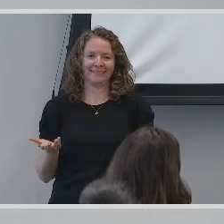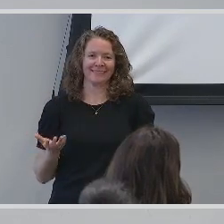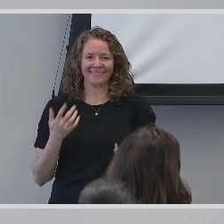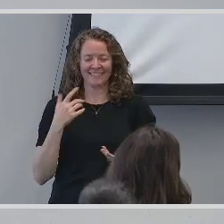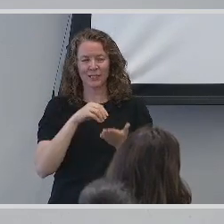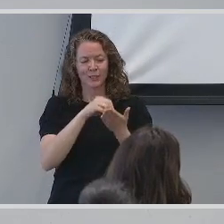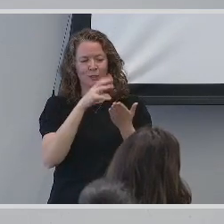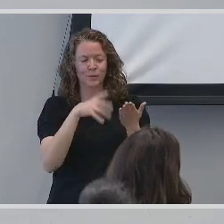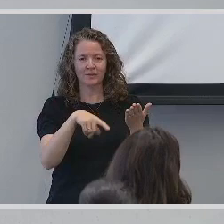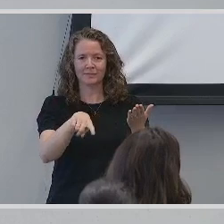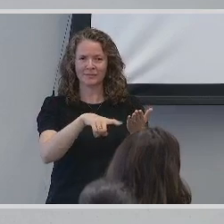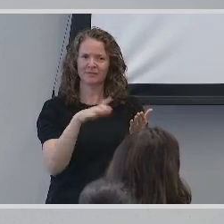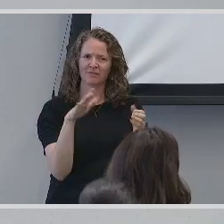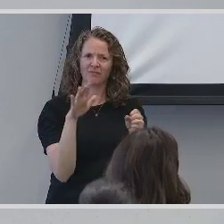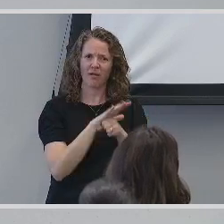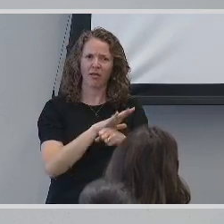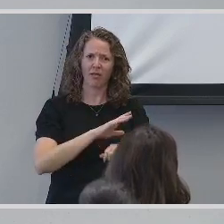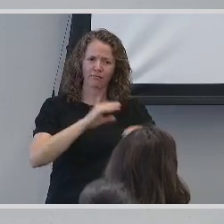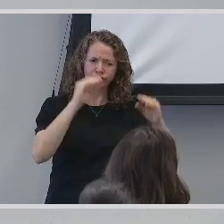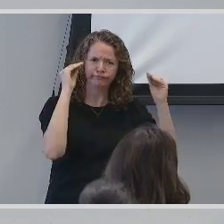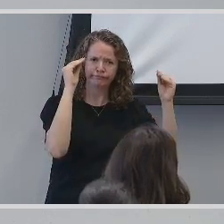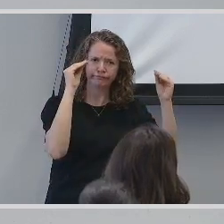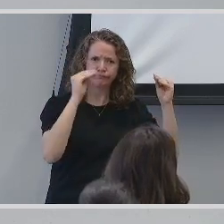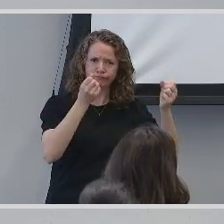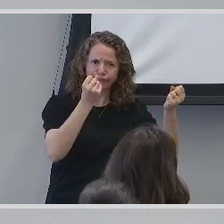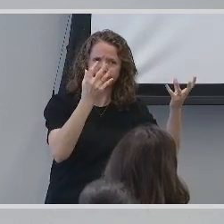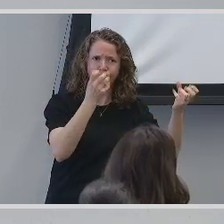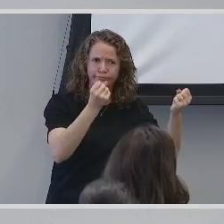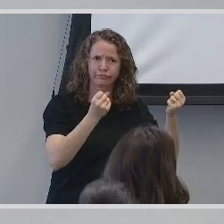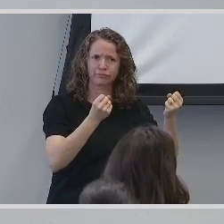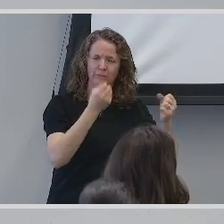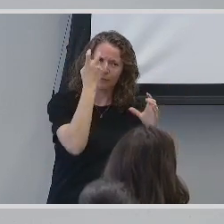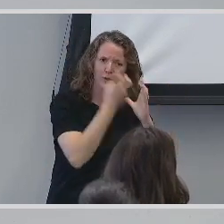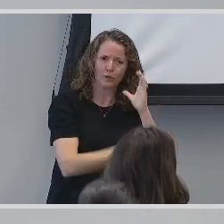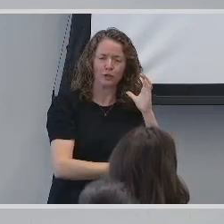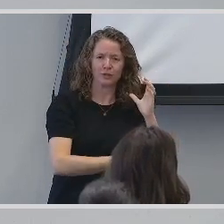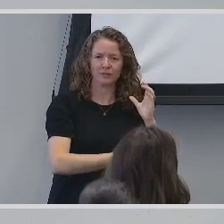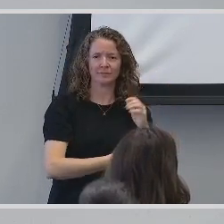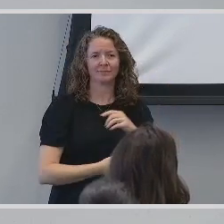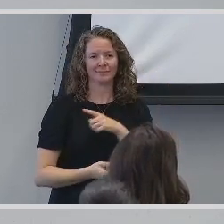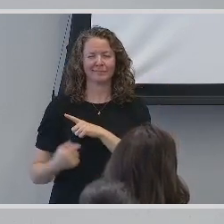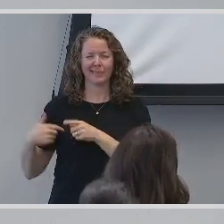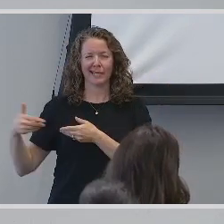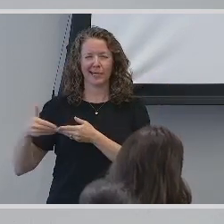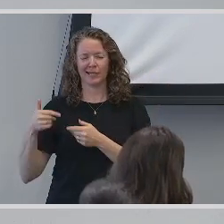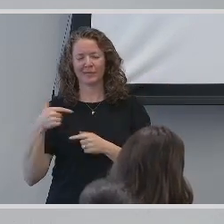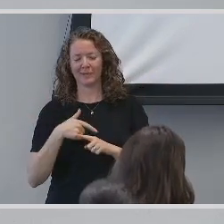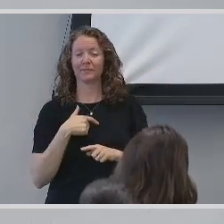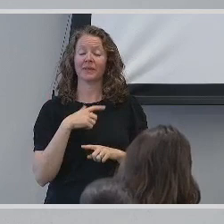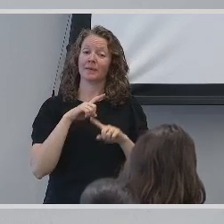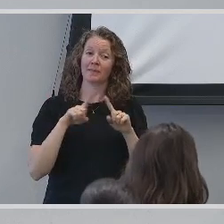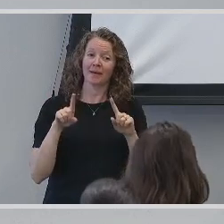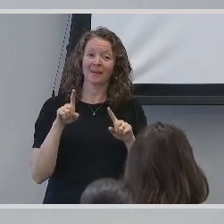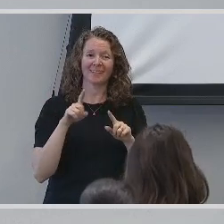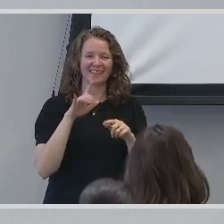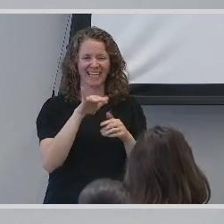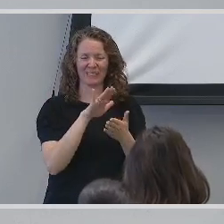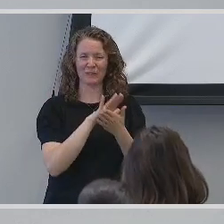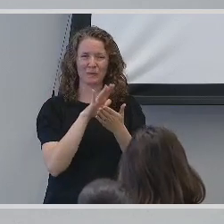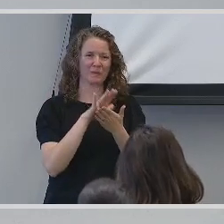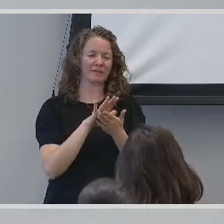students would experience a full immersion approach. I was hired. However, that year turned out to be very challenging.